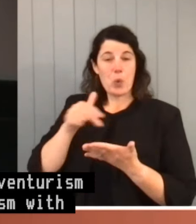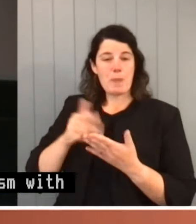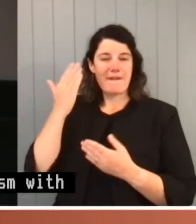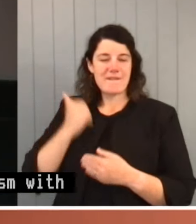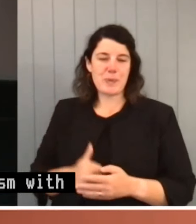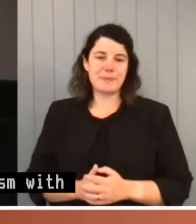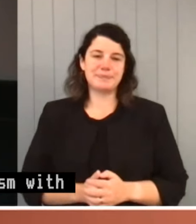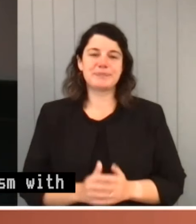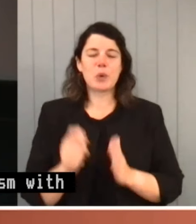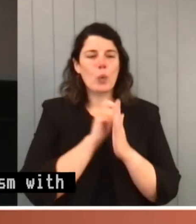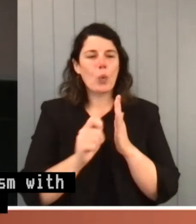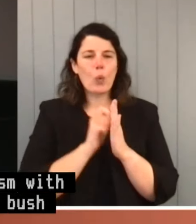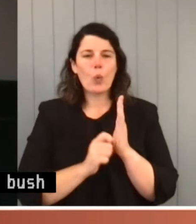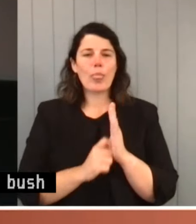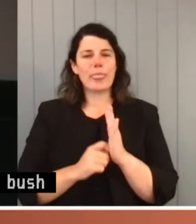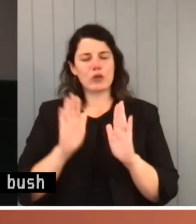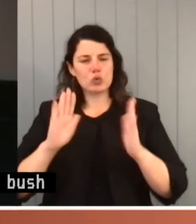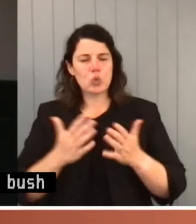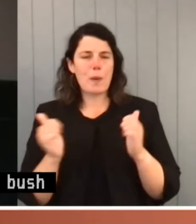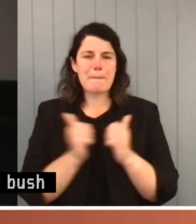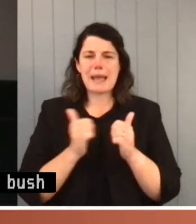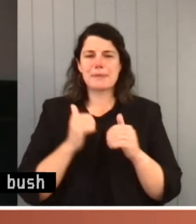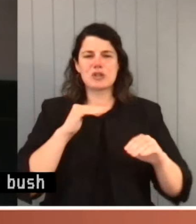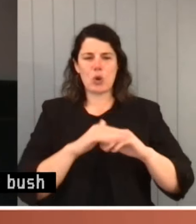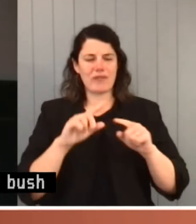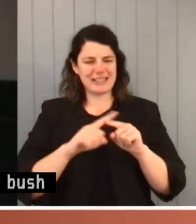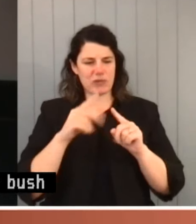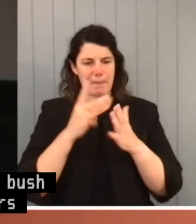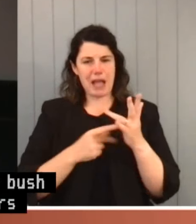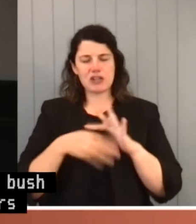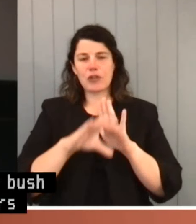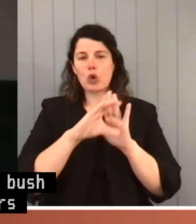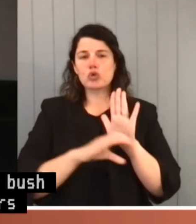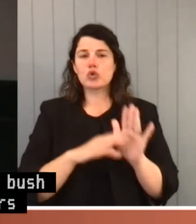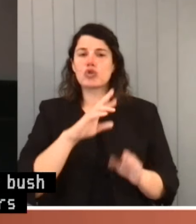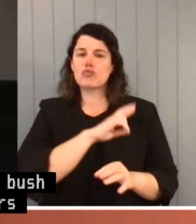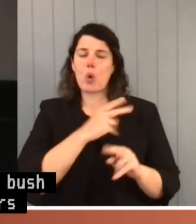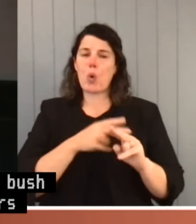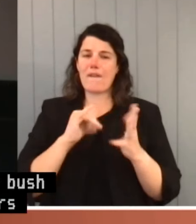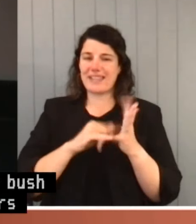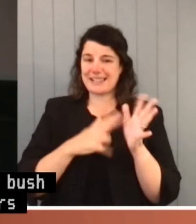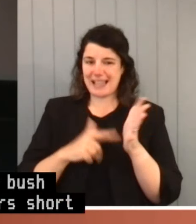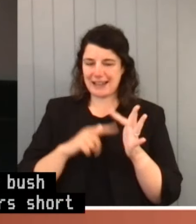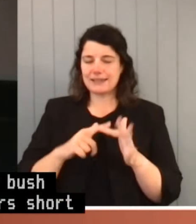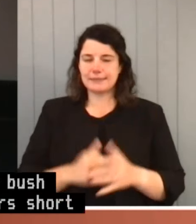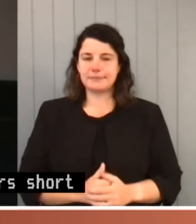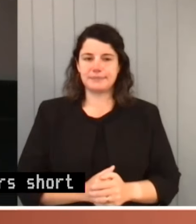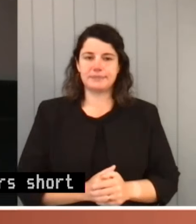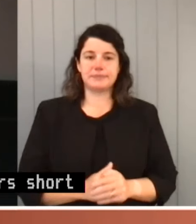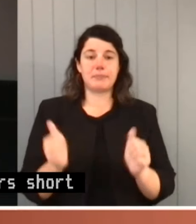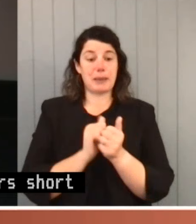short but illuminating papers on various aspects of the constitutional role of the Senate. In a paper published in